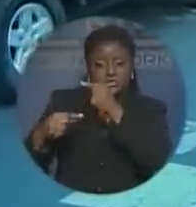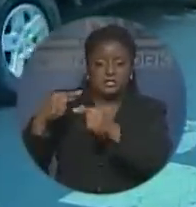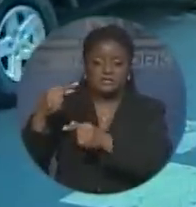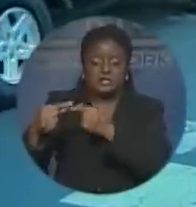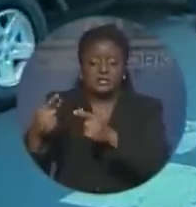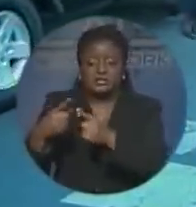News.